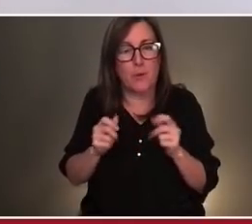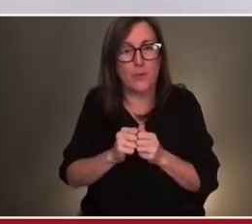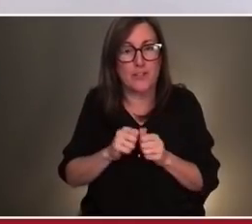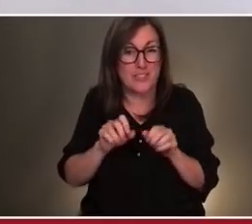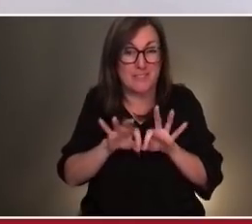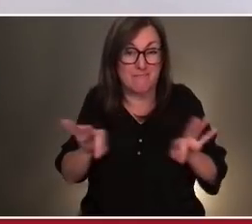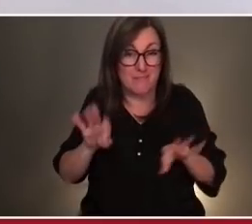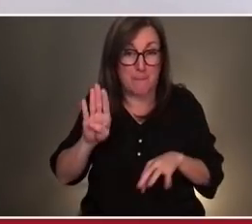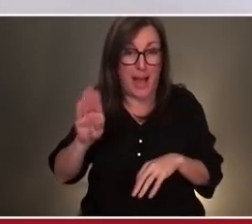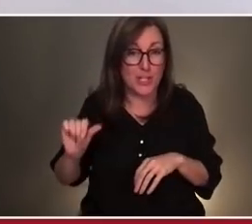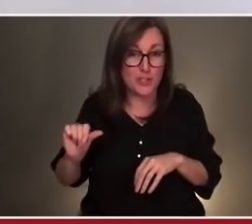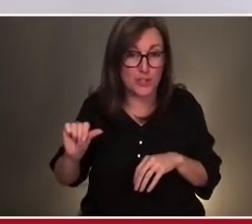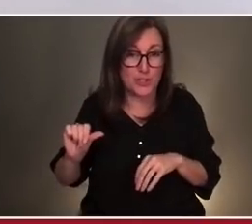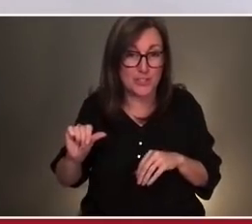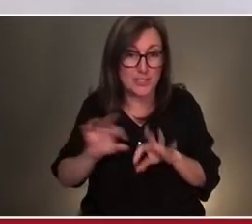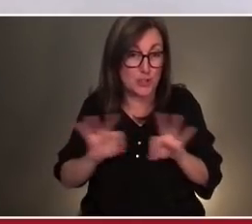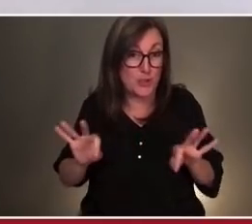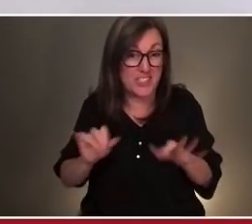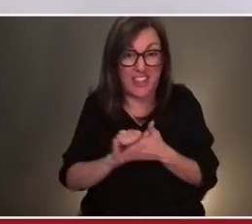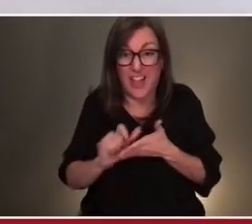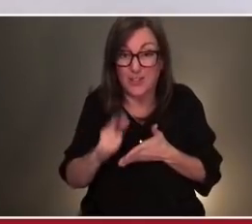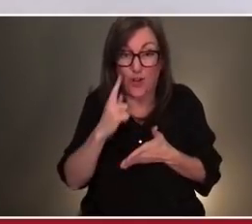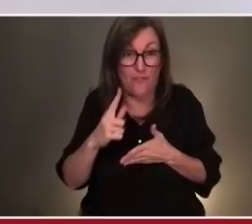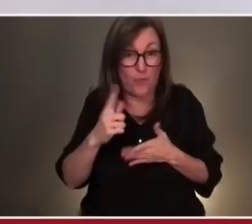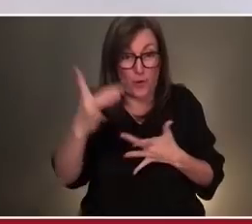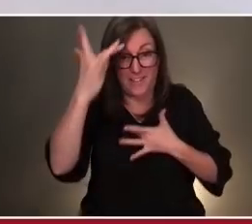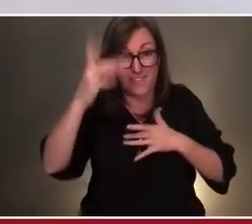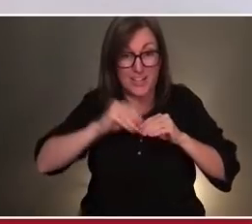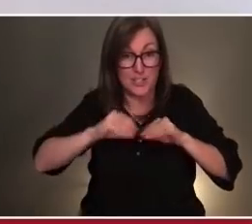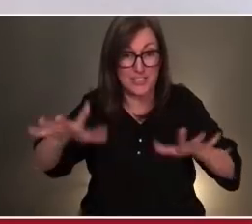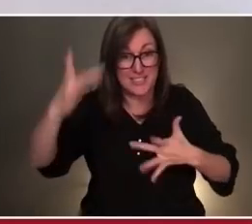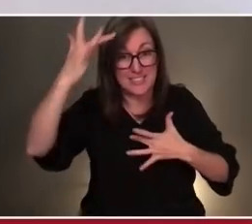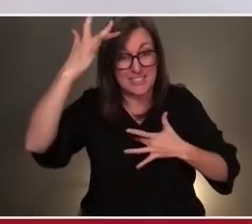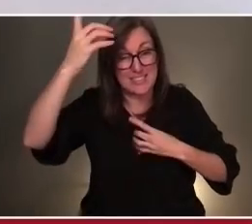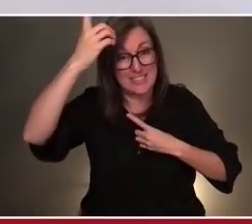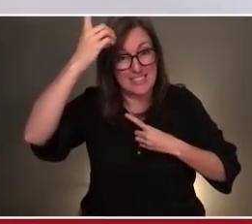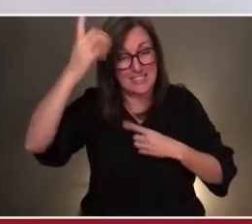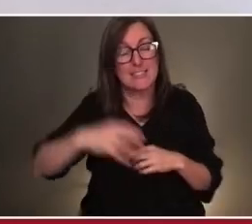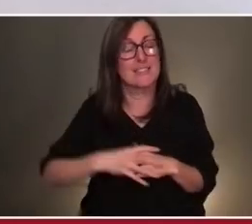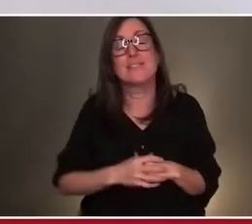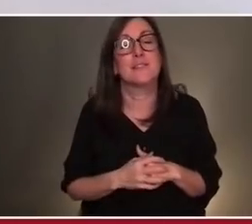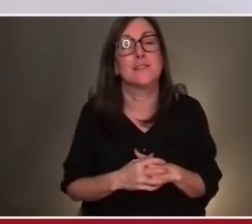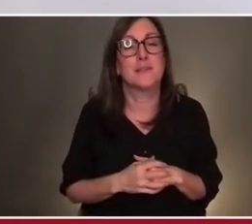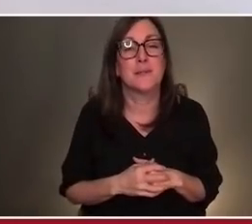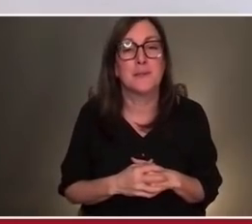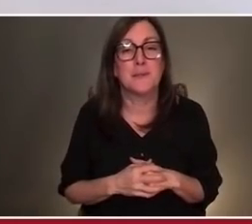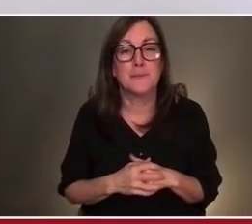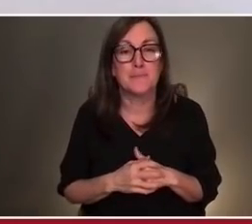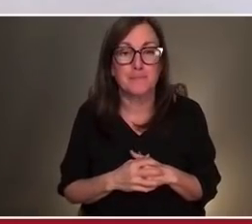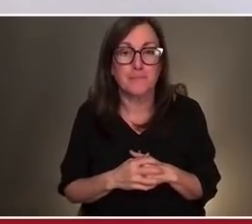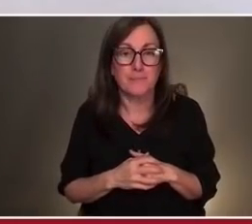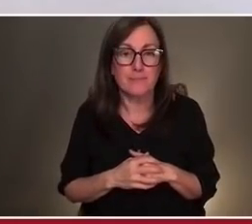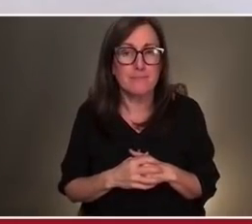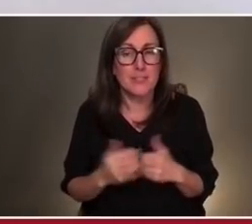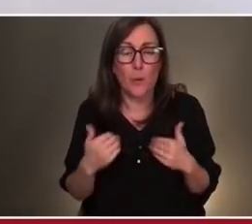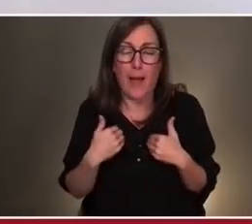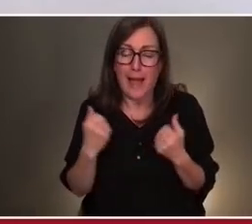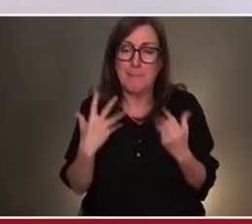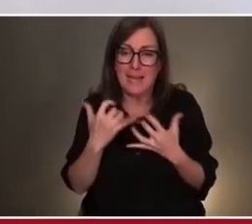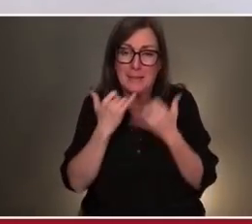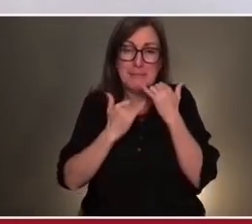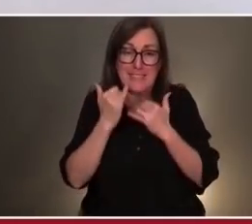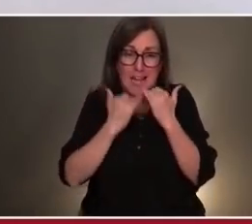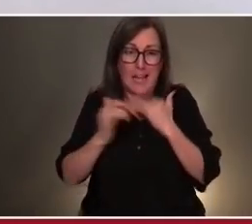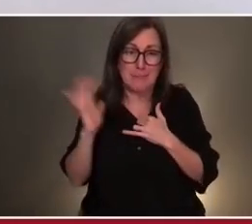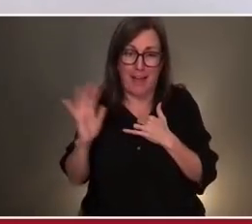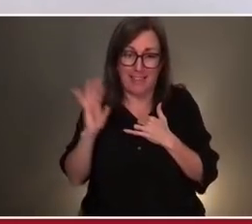and that was it for infectious diseases, and I threw a series of mishaps, mistakes, and somehow I don't